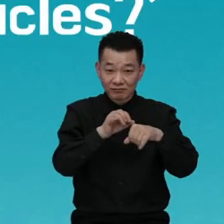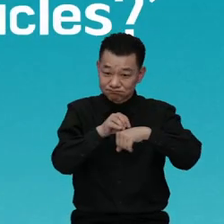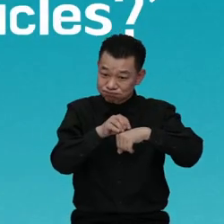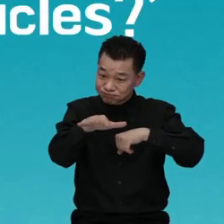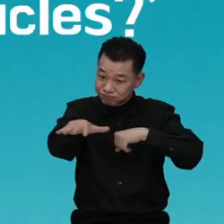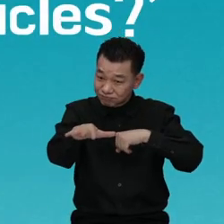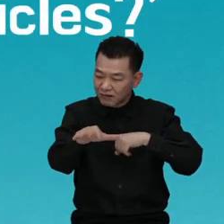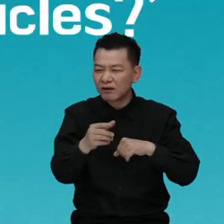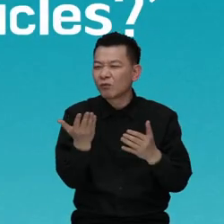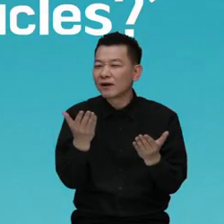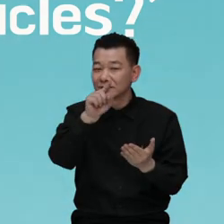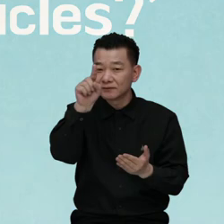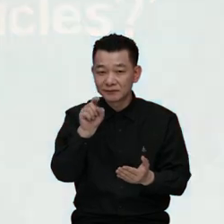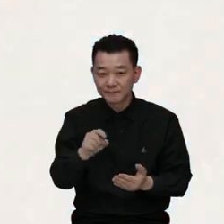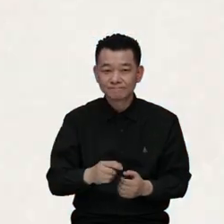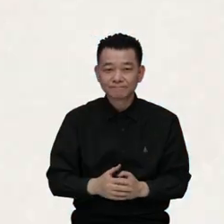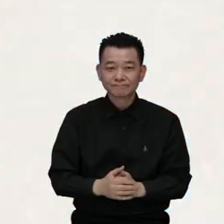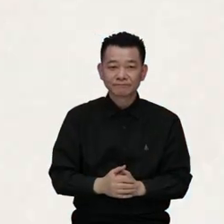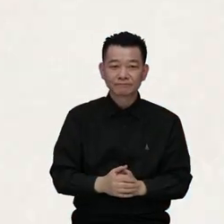articles?